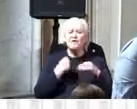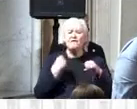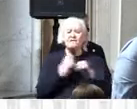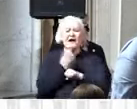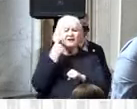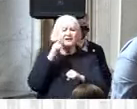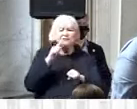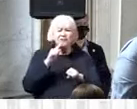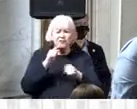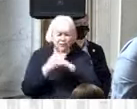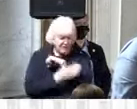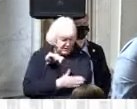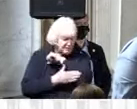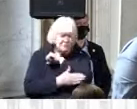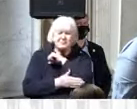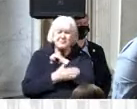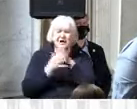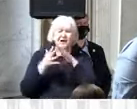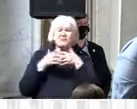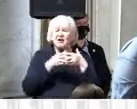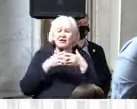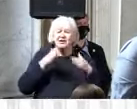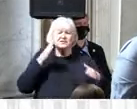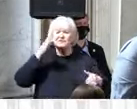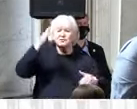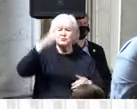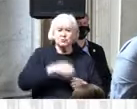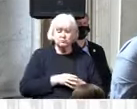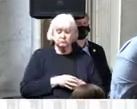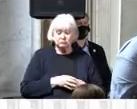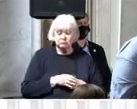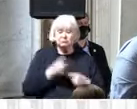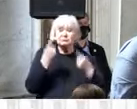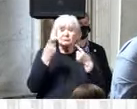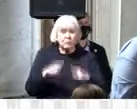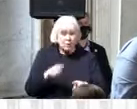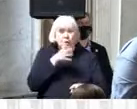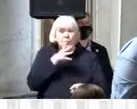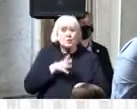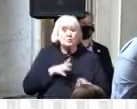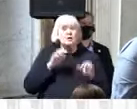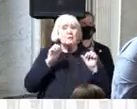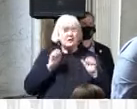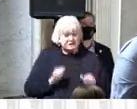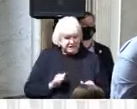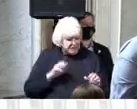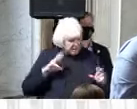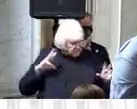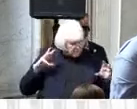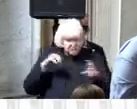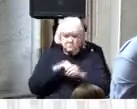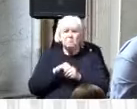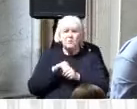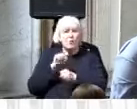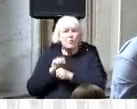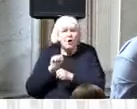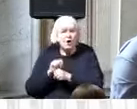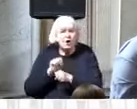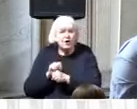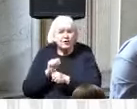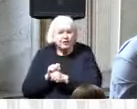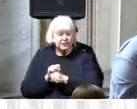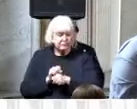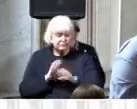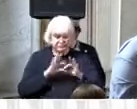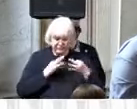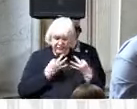when women are able to fully participate in our workforce our families our